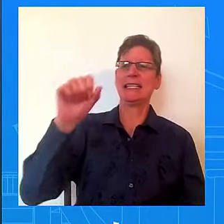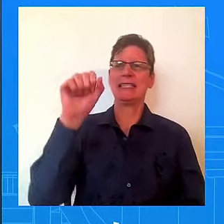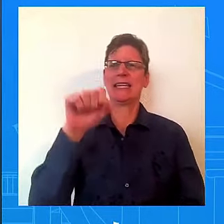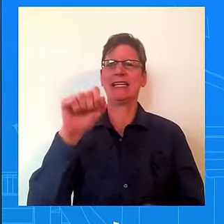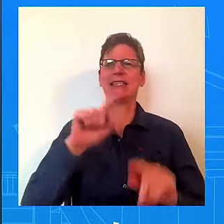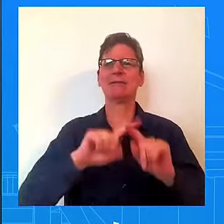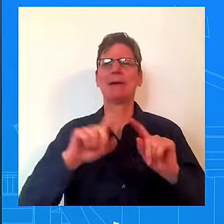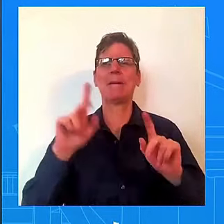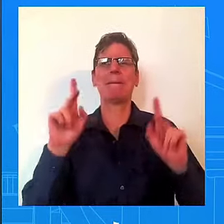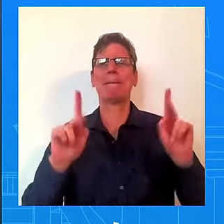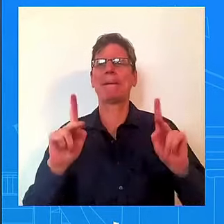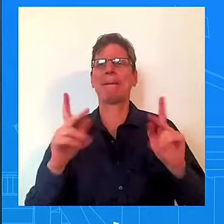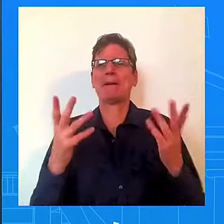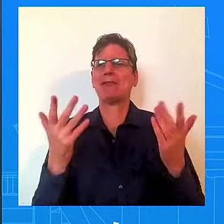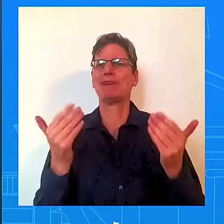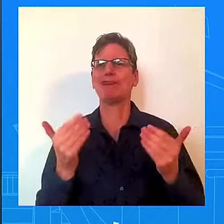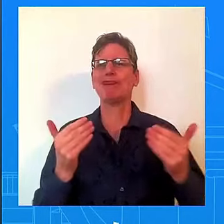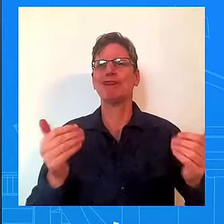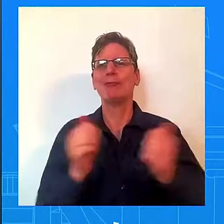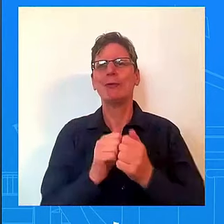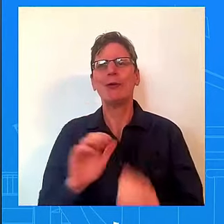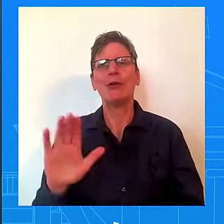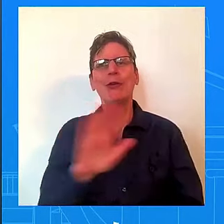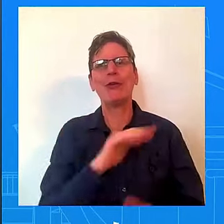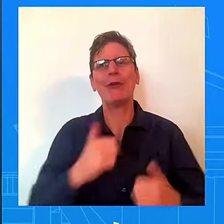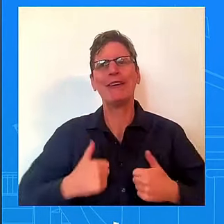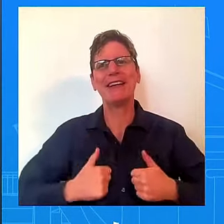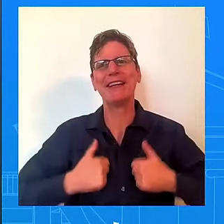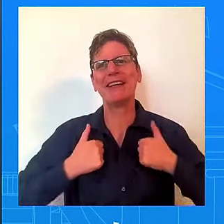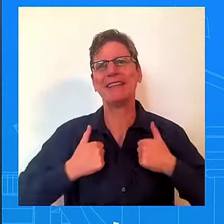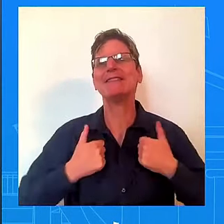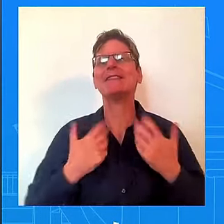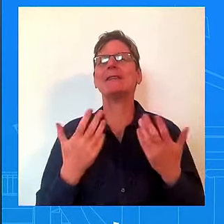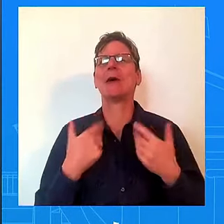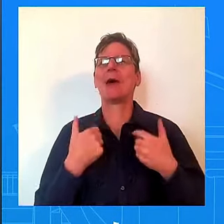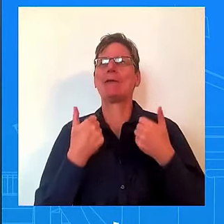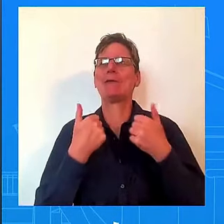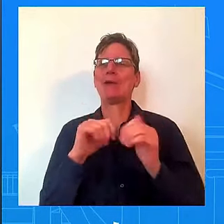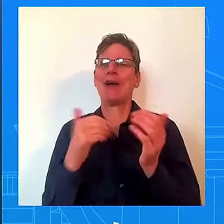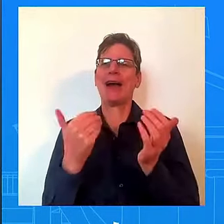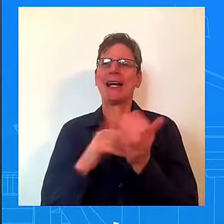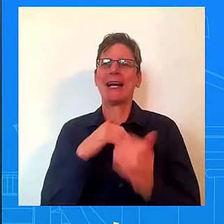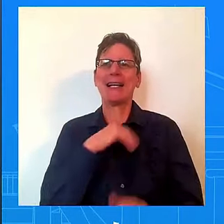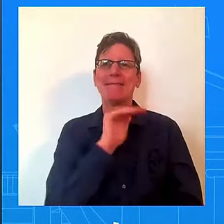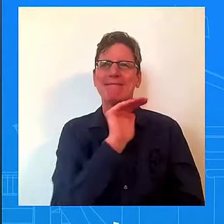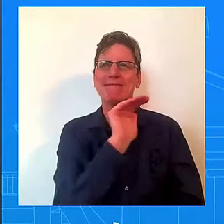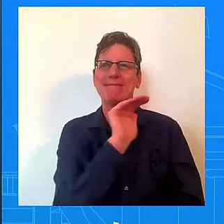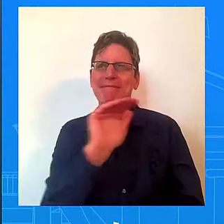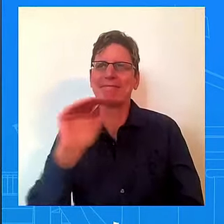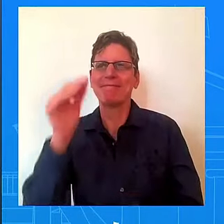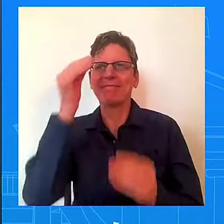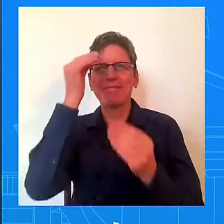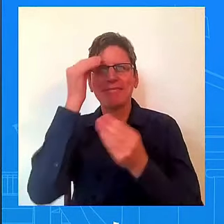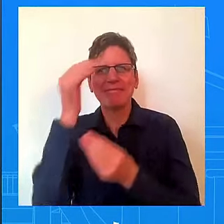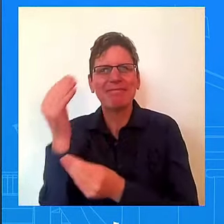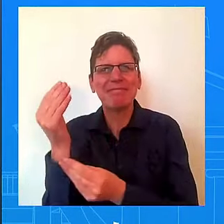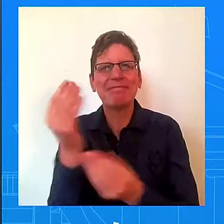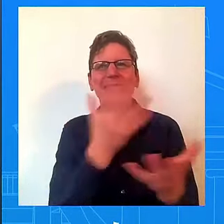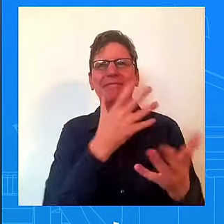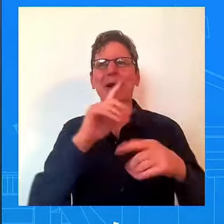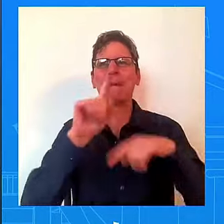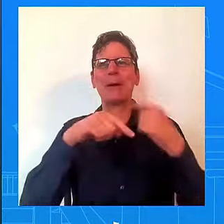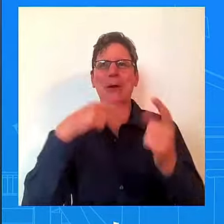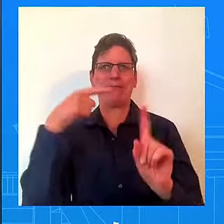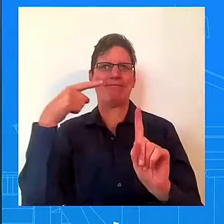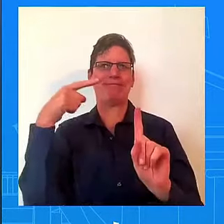is to remind people, because I can't tell you the number of times people look at a community center in a